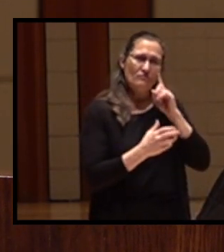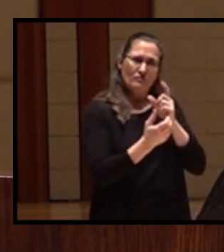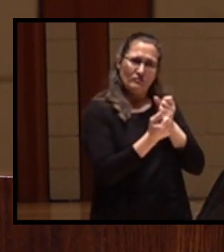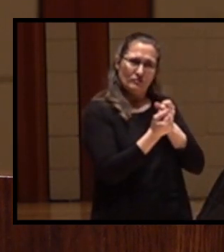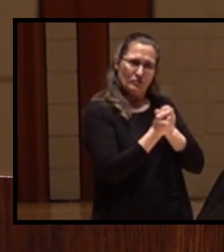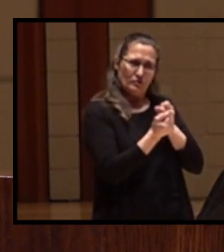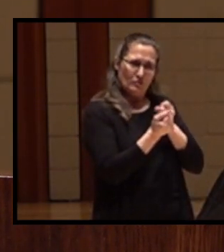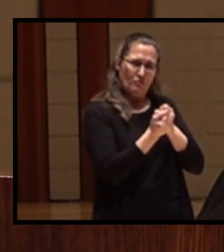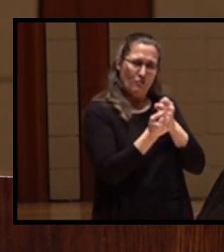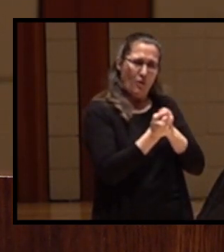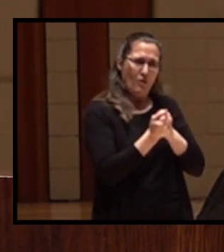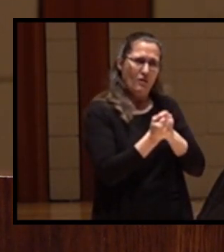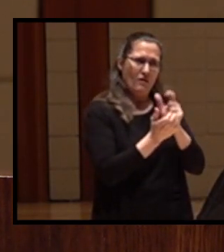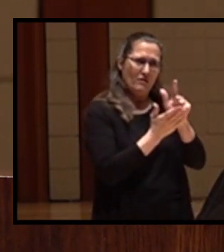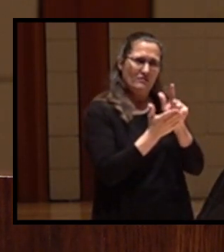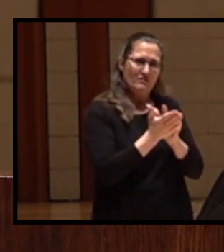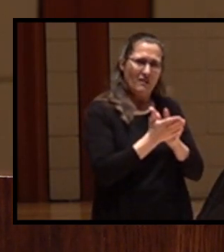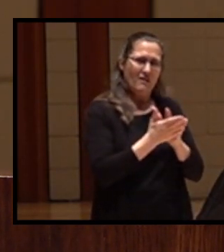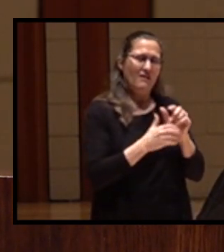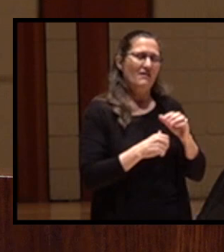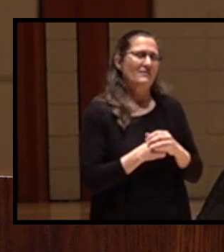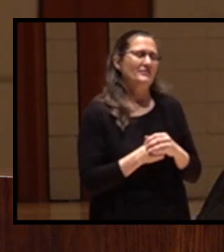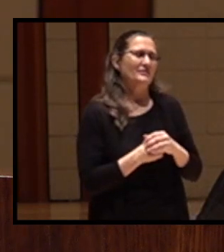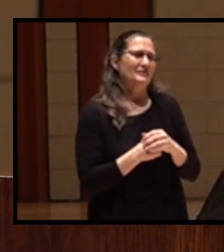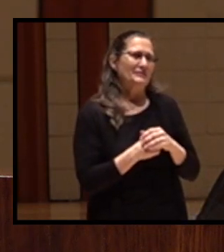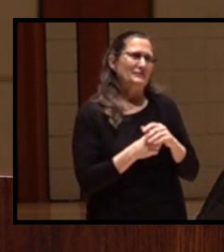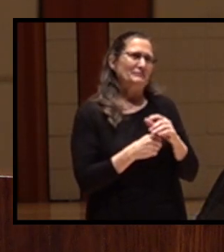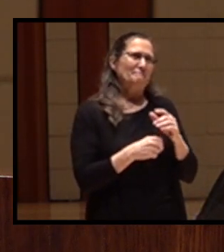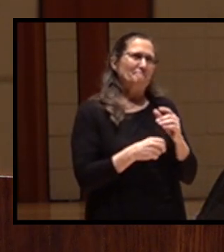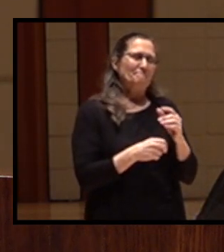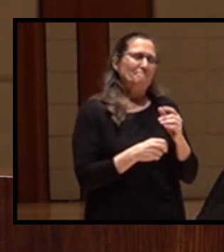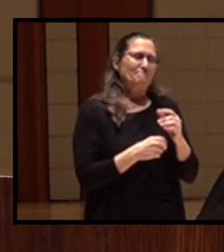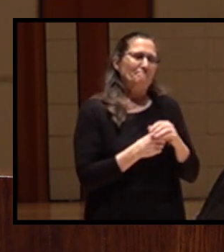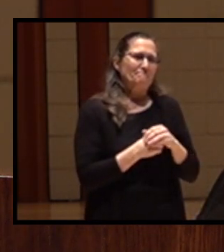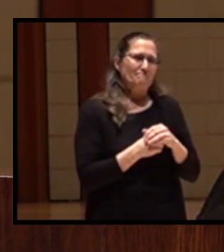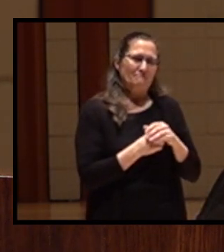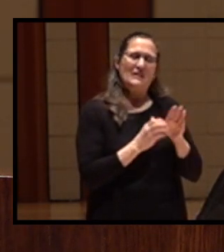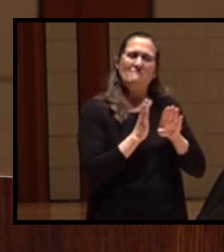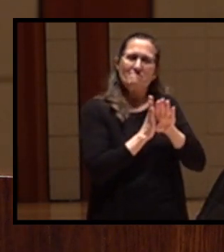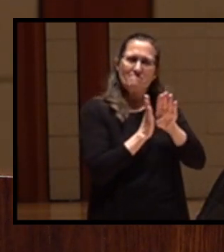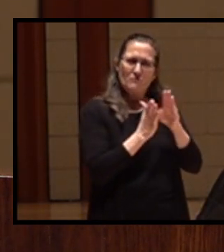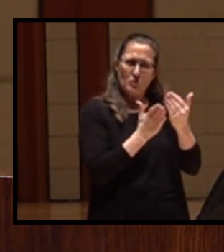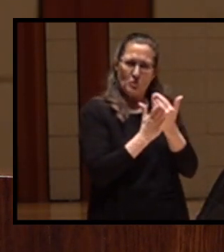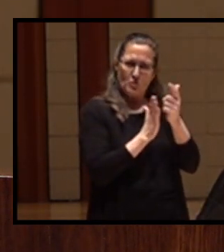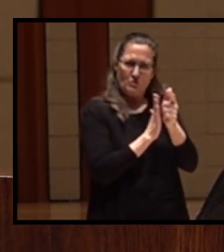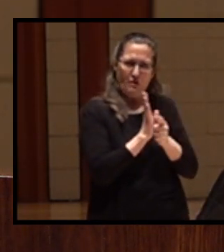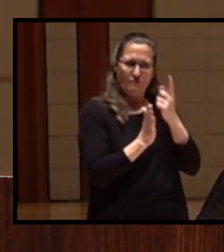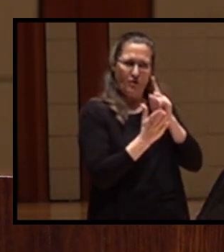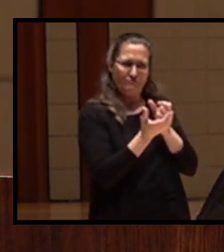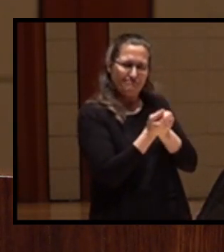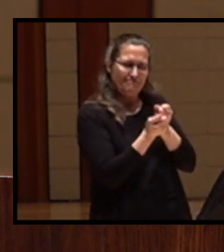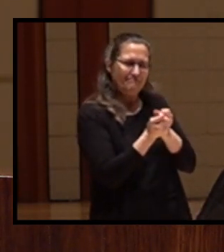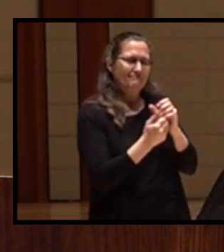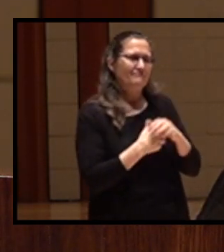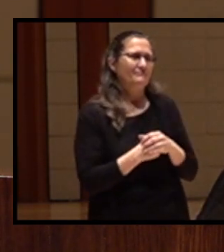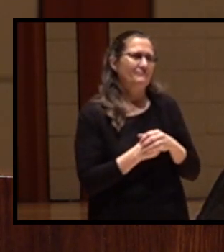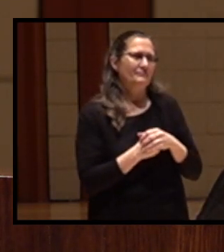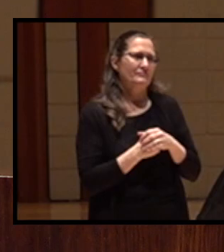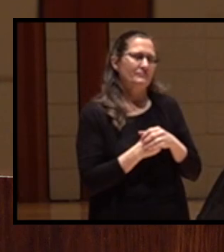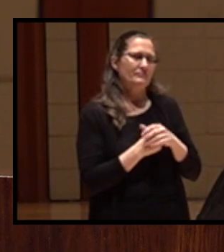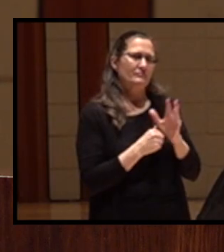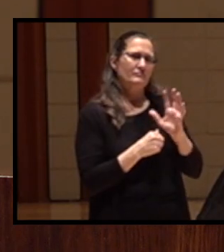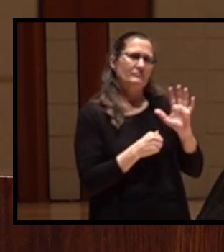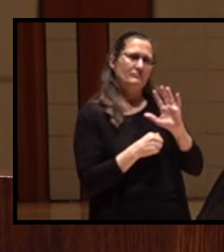this, certain laws, like the prior appropriation doctrine, were developed. In fact, in the seminal